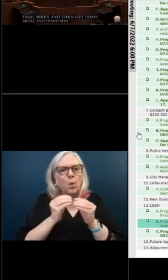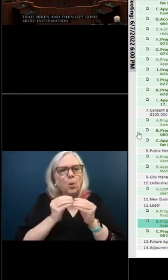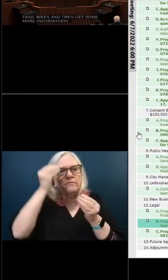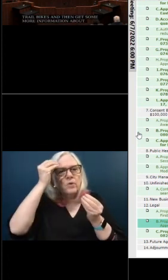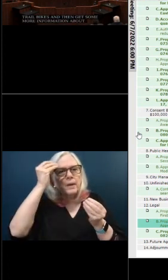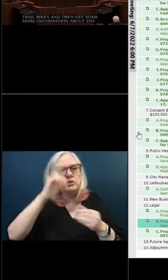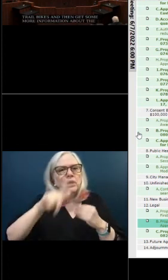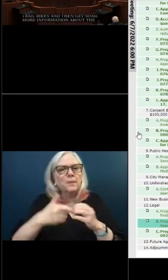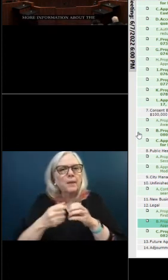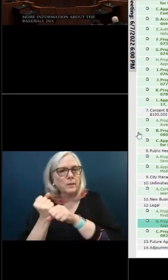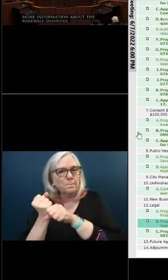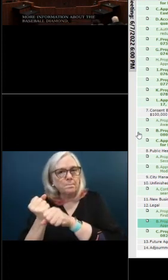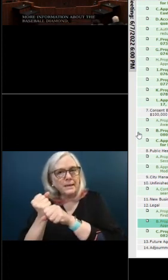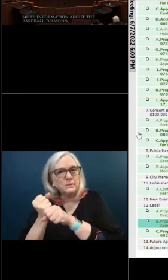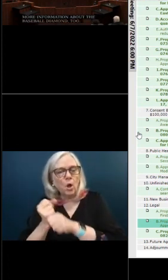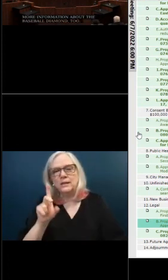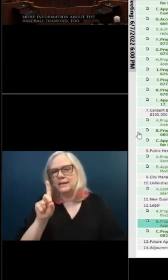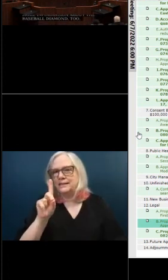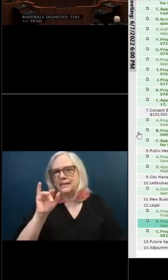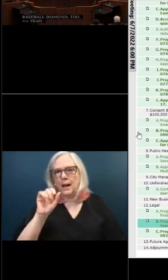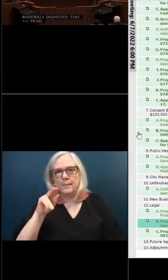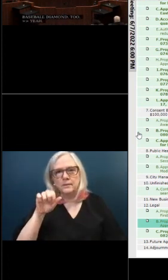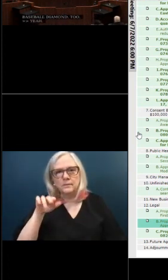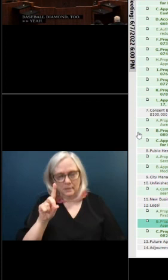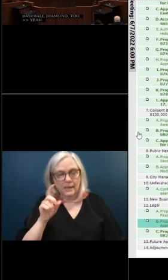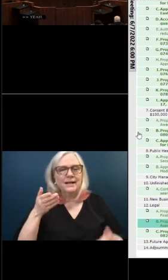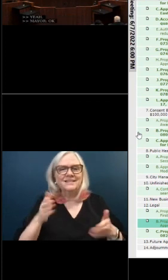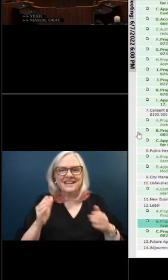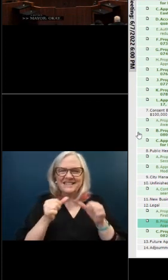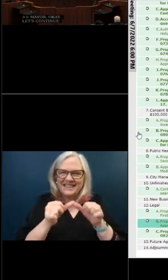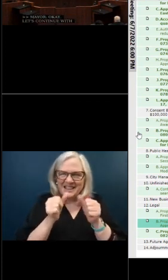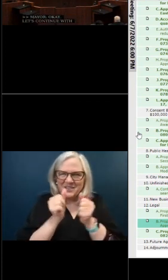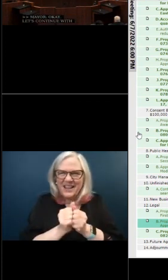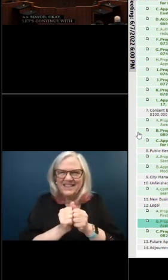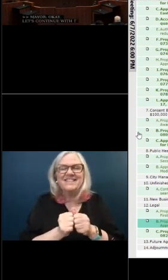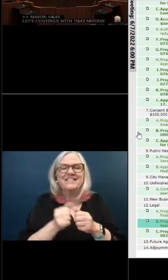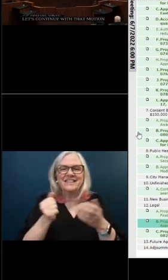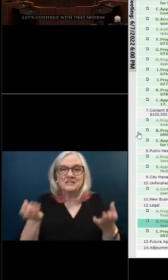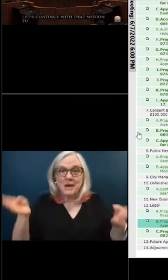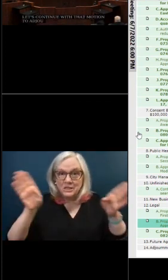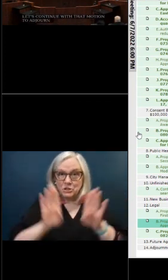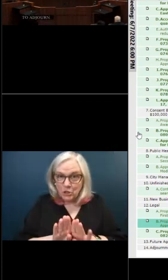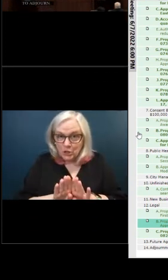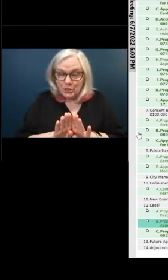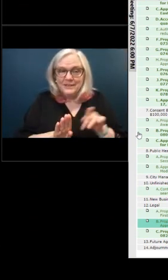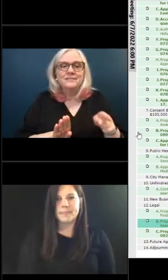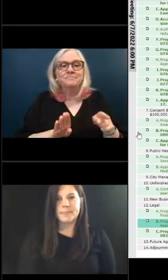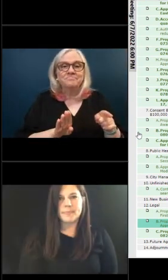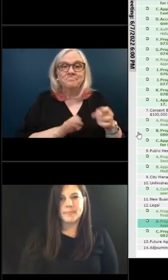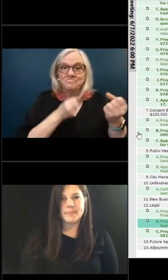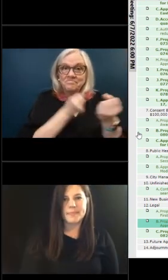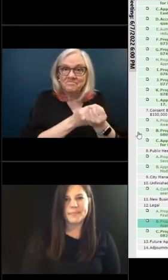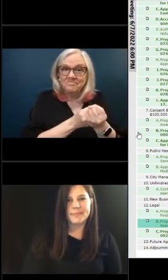okay let's let's continue with that motion to adjourn motion to adjourn and and a second all those in favor say aye